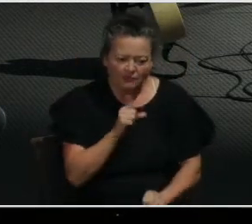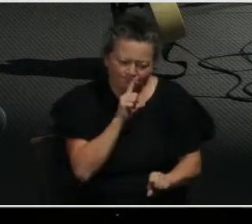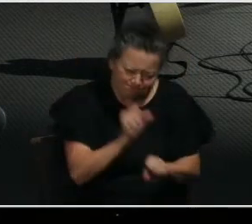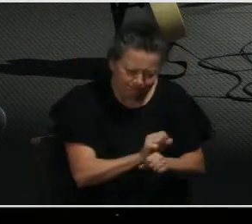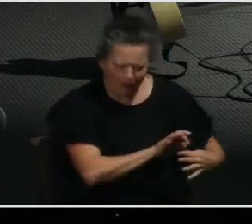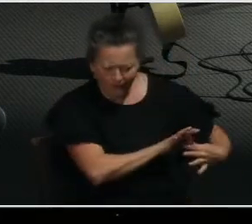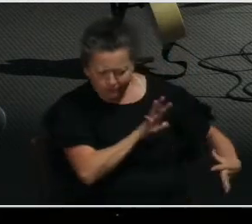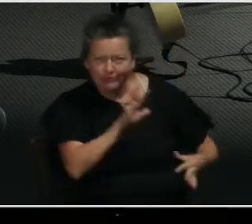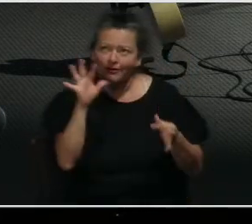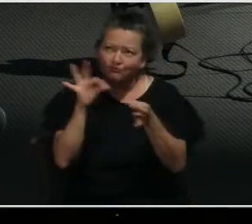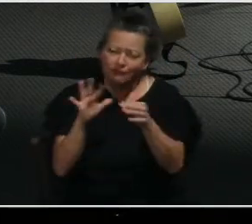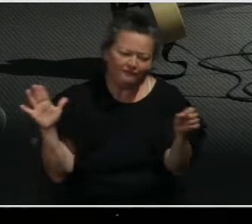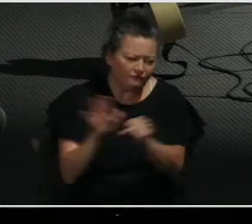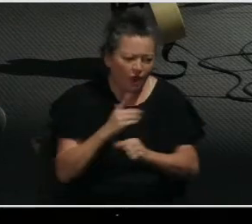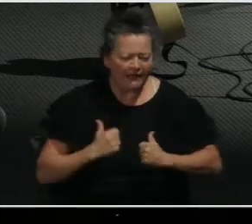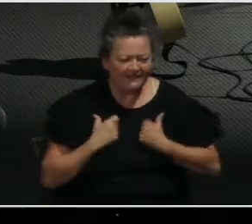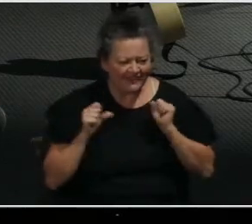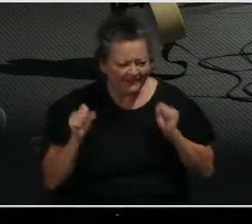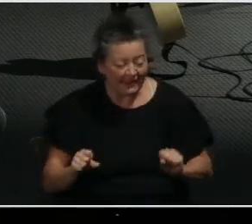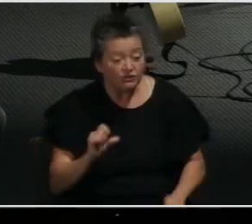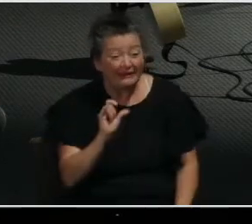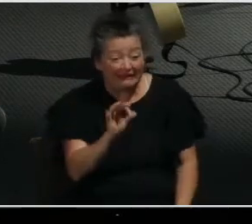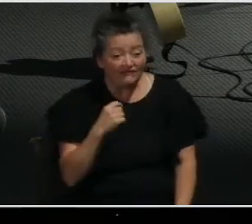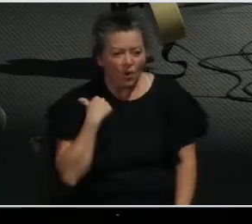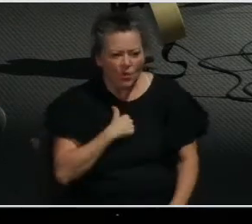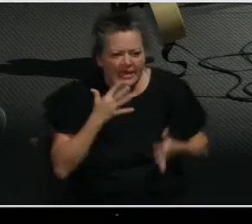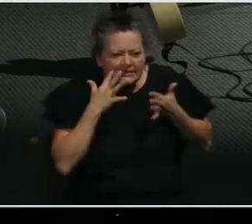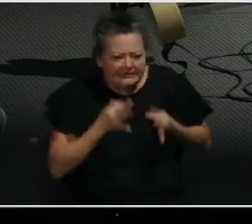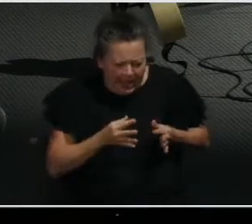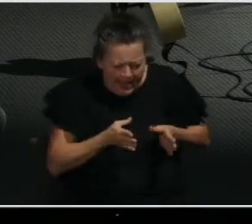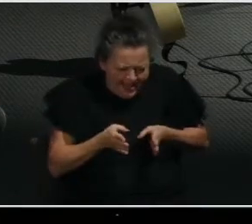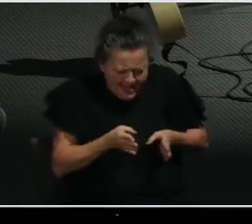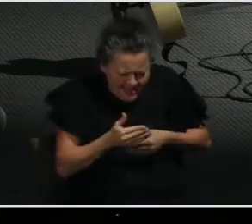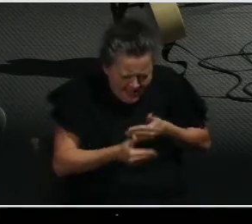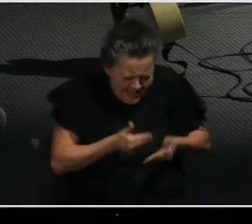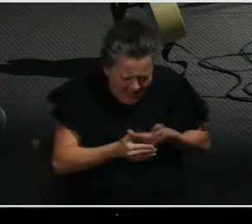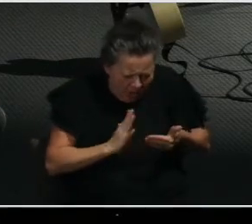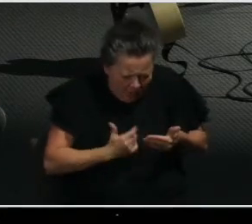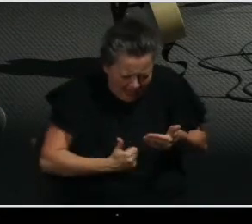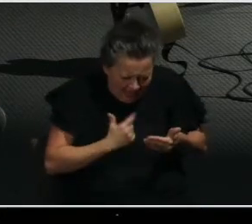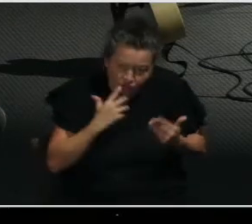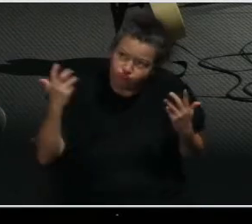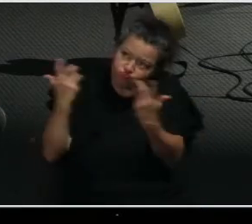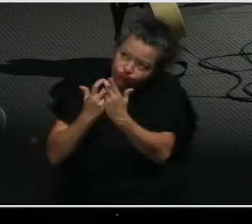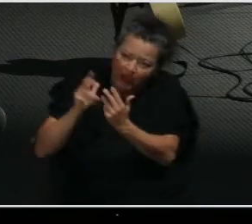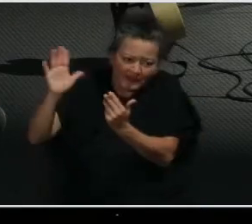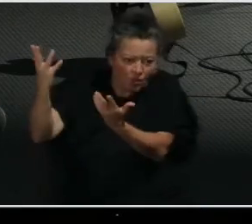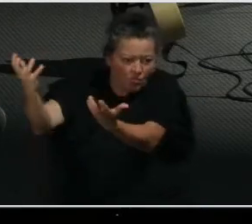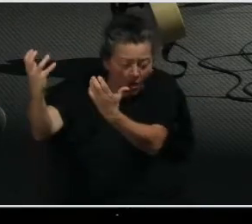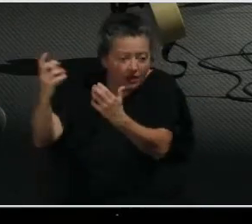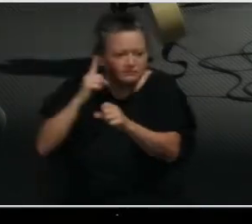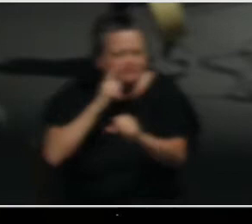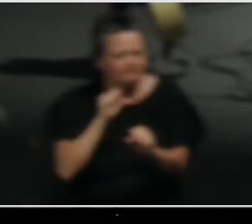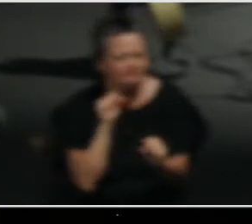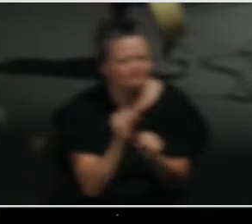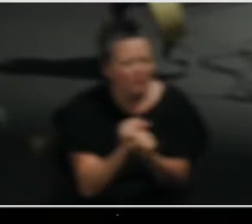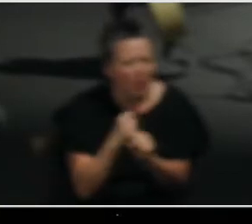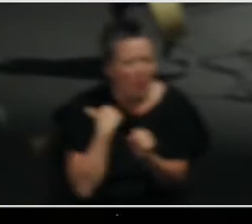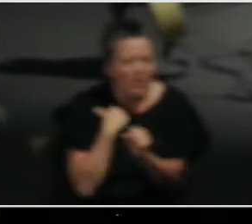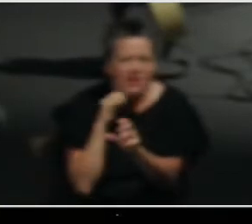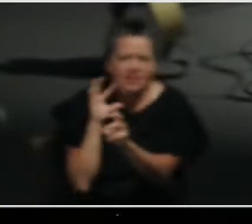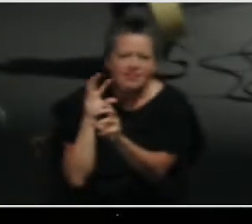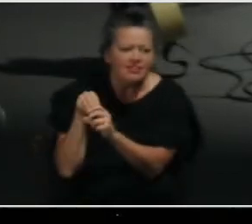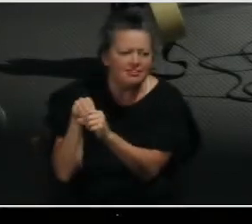So when we live God-pleasing lives, we're tapping into this life that Jesus came to give us.